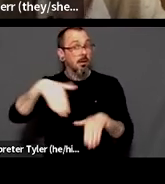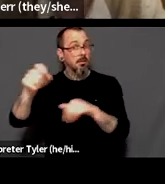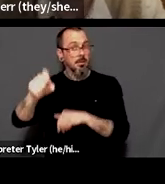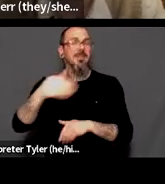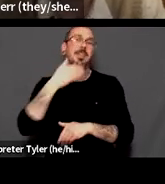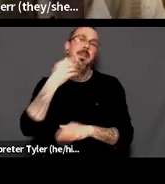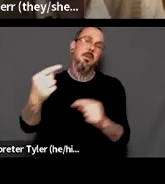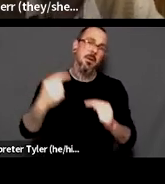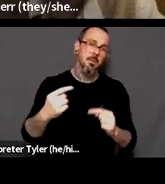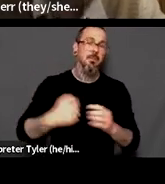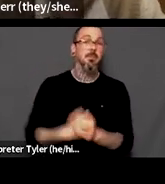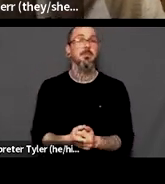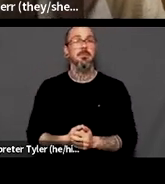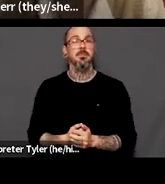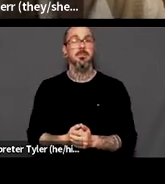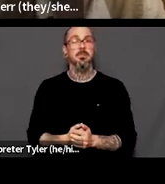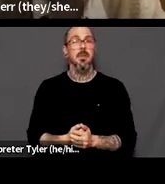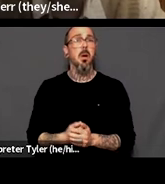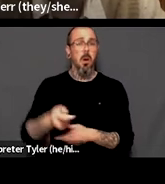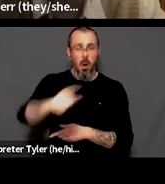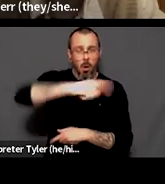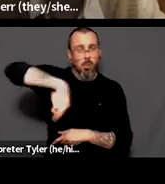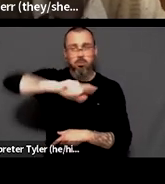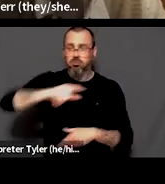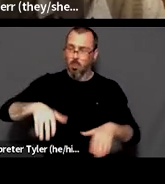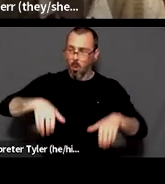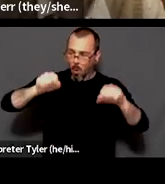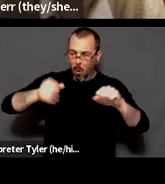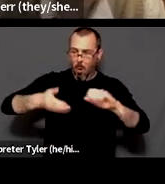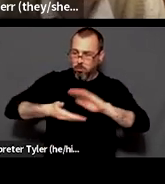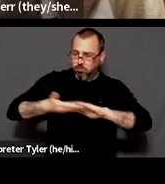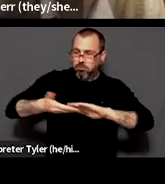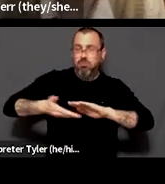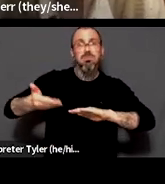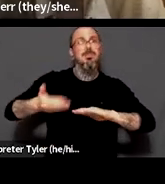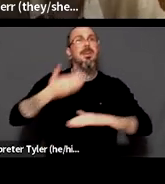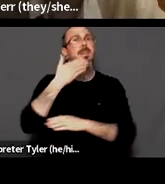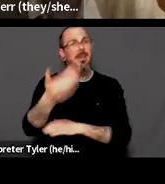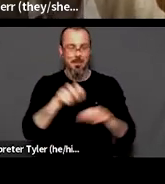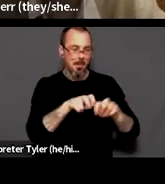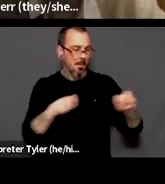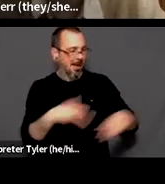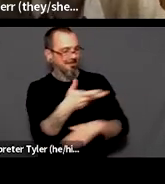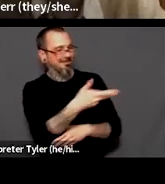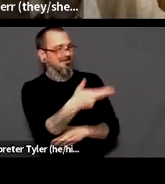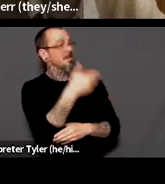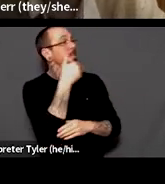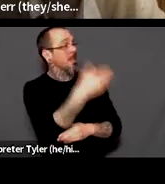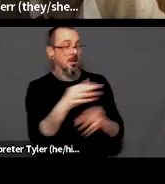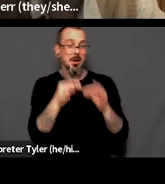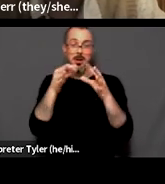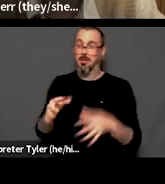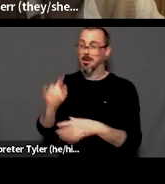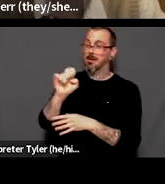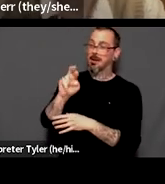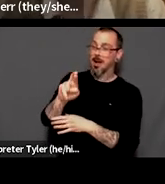everyone, um, who made this event happen tonight. So of course, our moderator and panelists, uh, and Caitlin and Lee, our interpreters, Jillian and